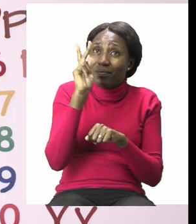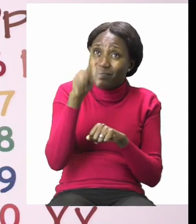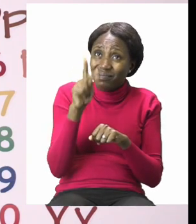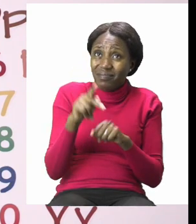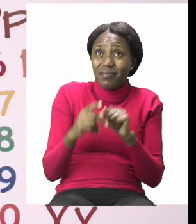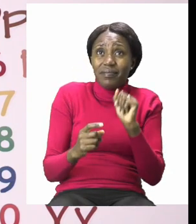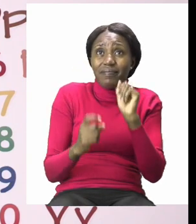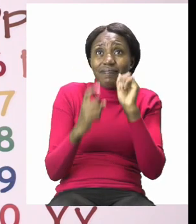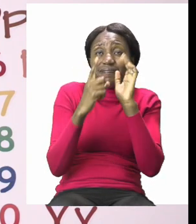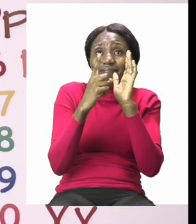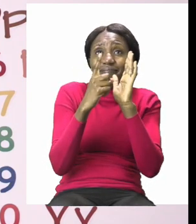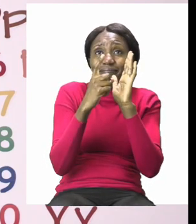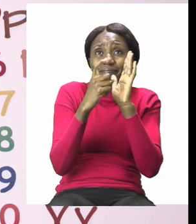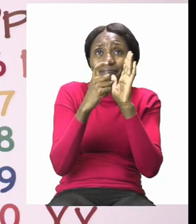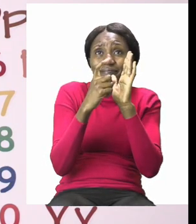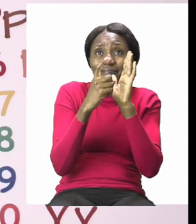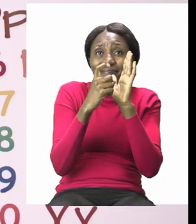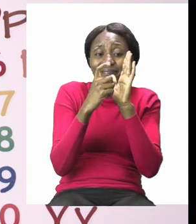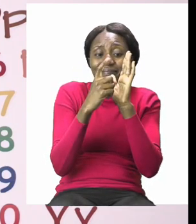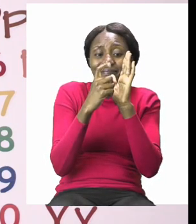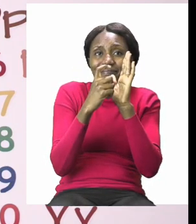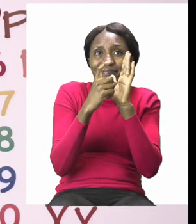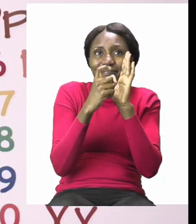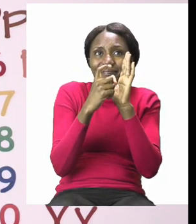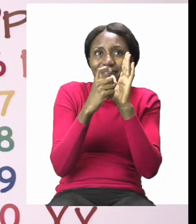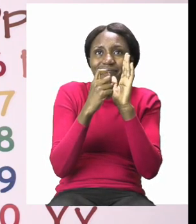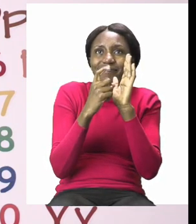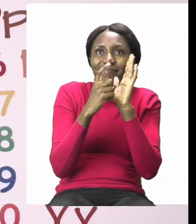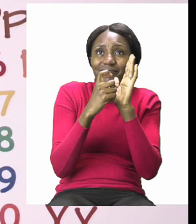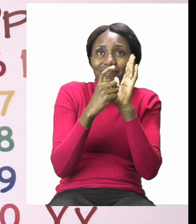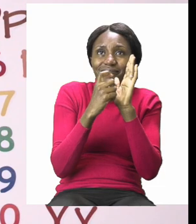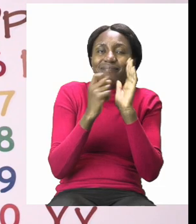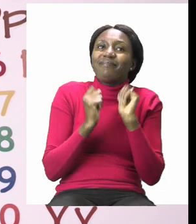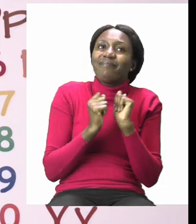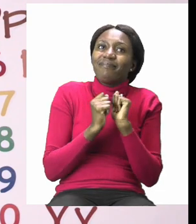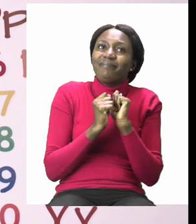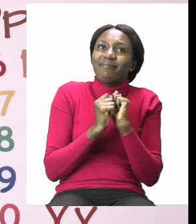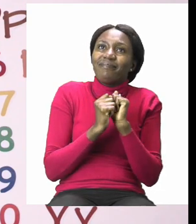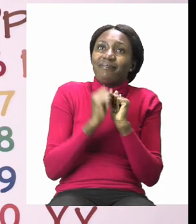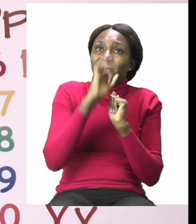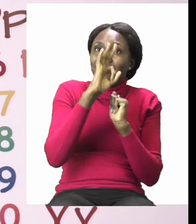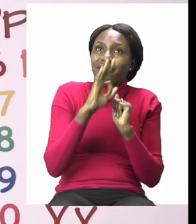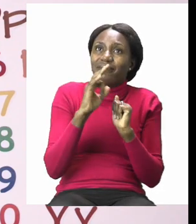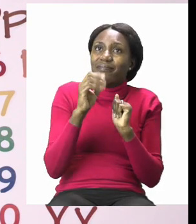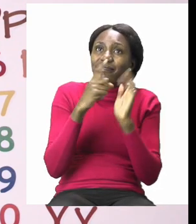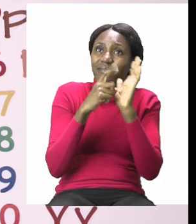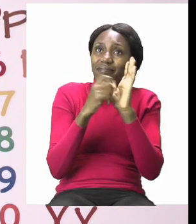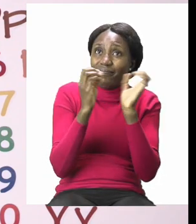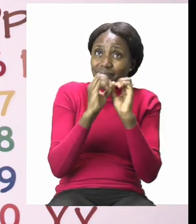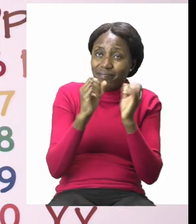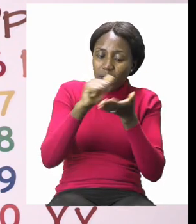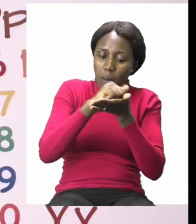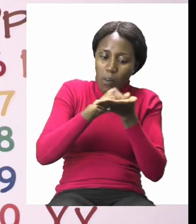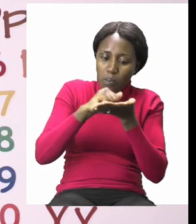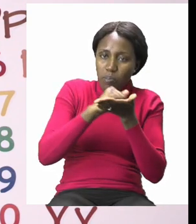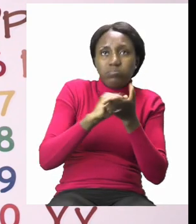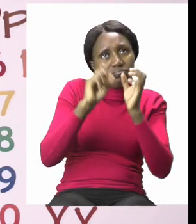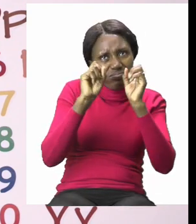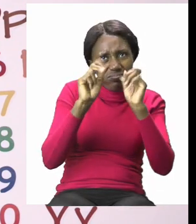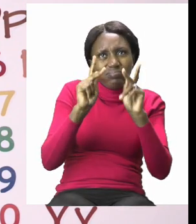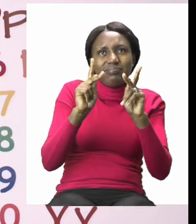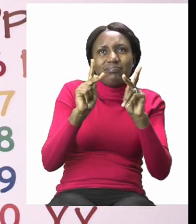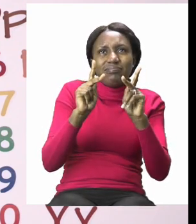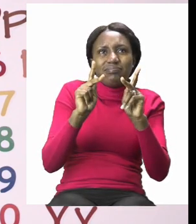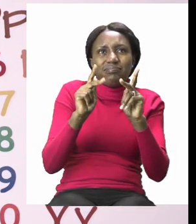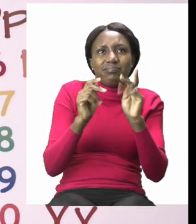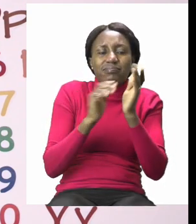sanitize? I'm sure you do remember if you don't have sanitizer you can always use soap and water. So